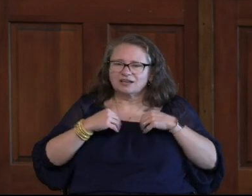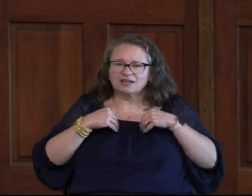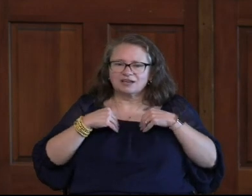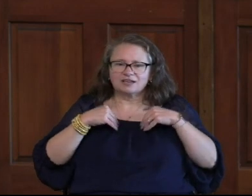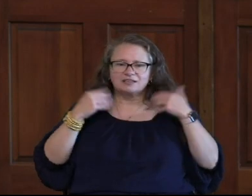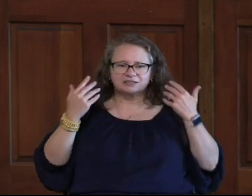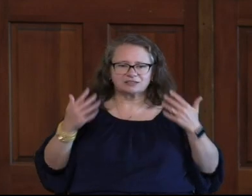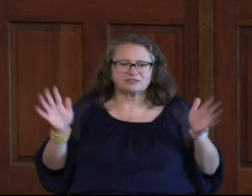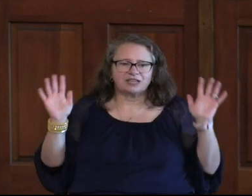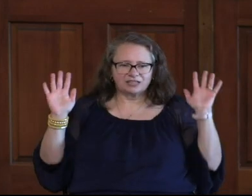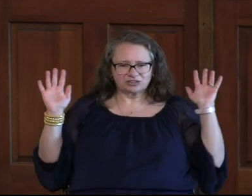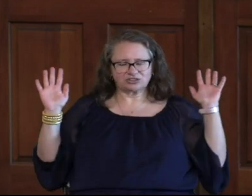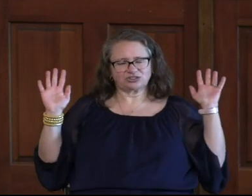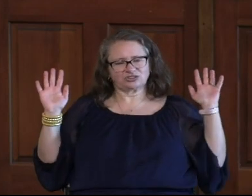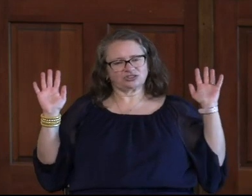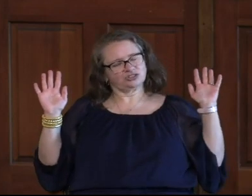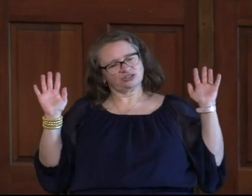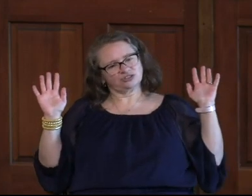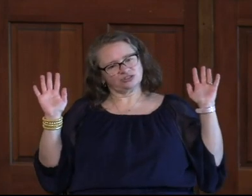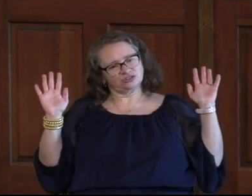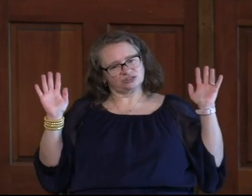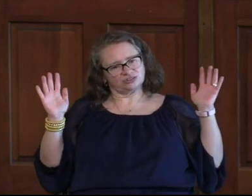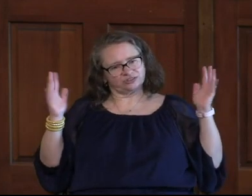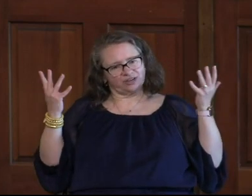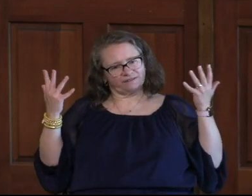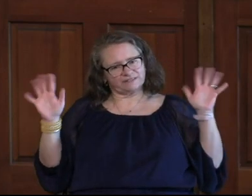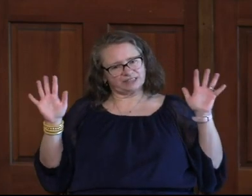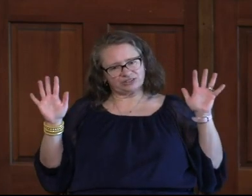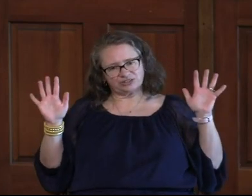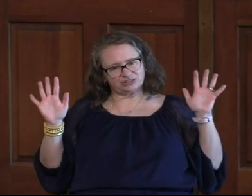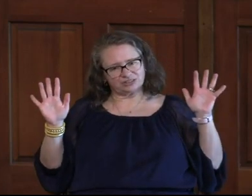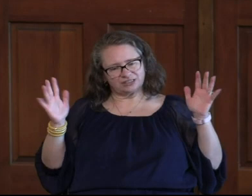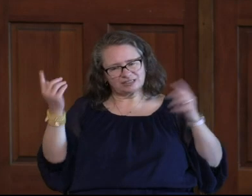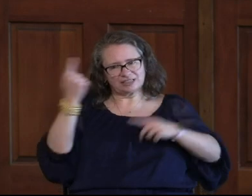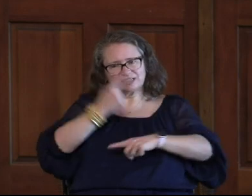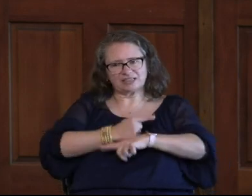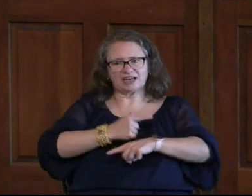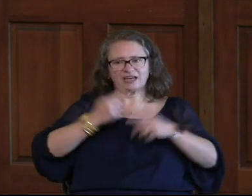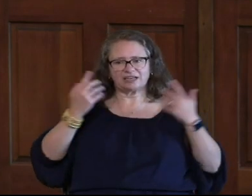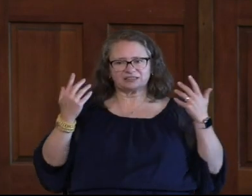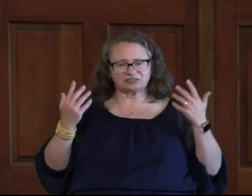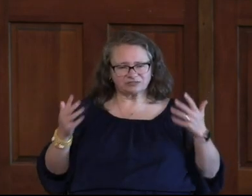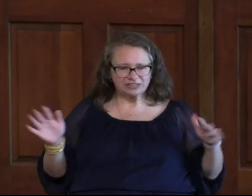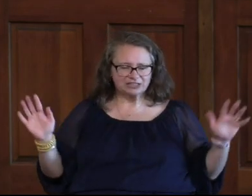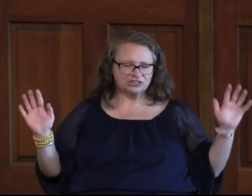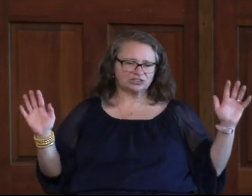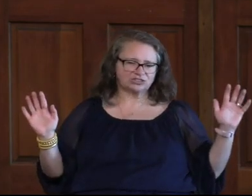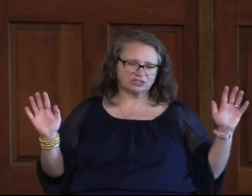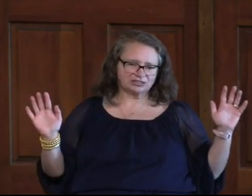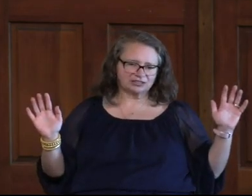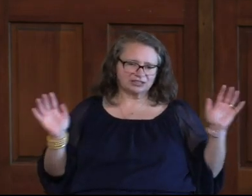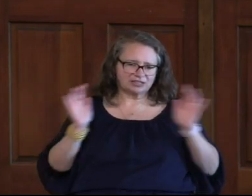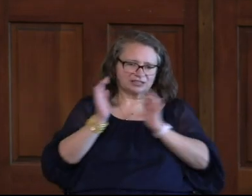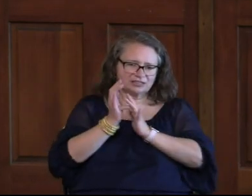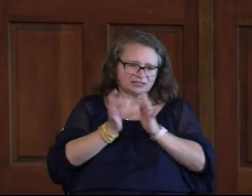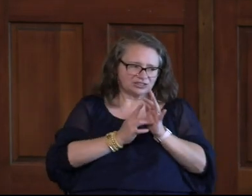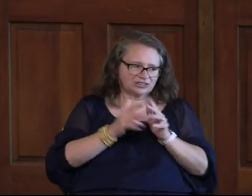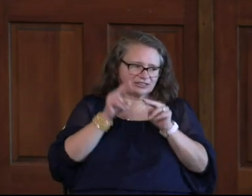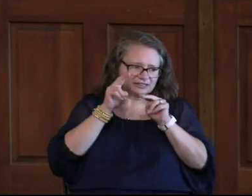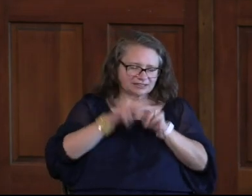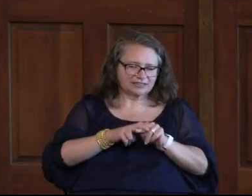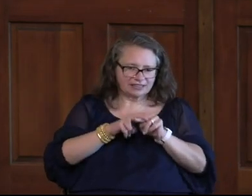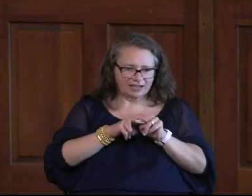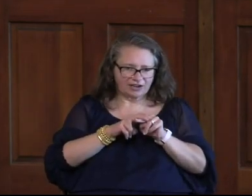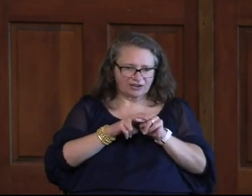It's Finished It's Done The Day Is Completed Jesus Sat